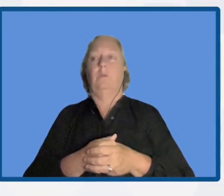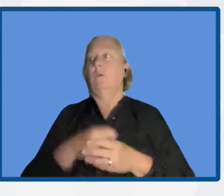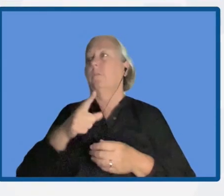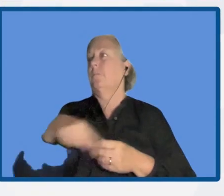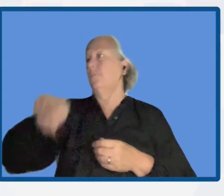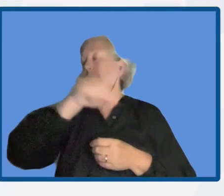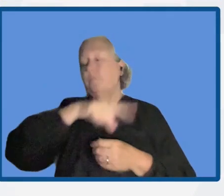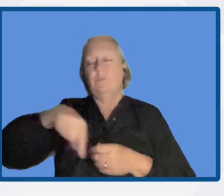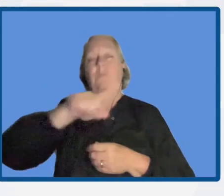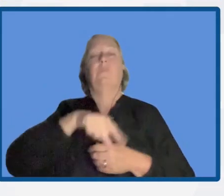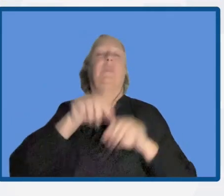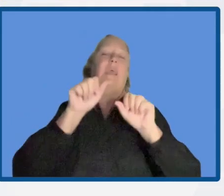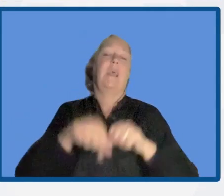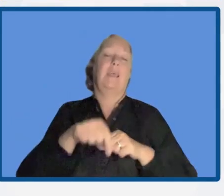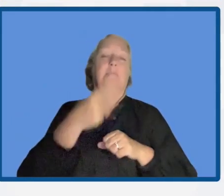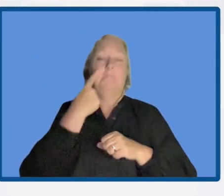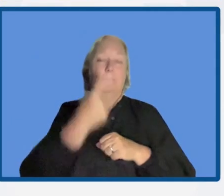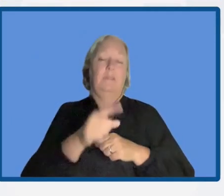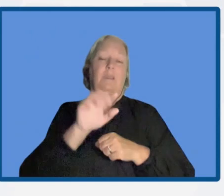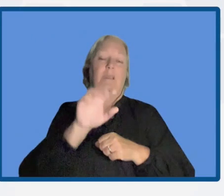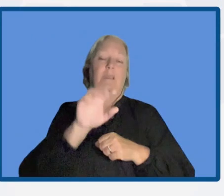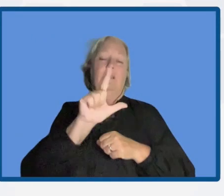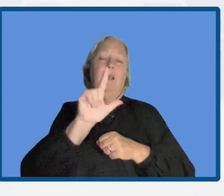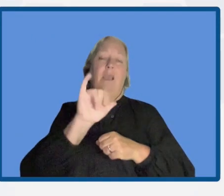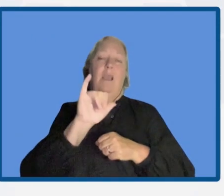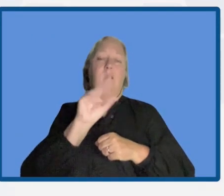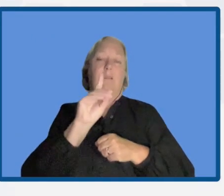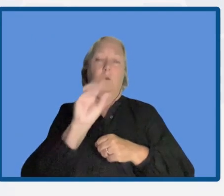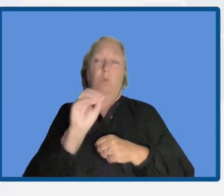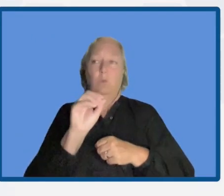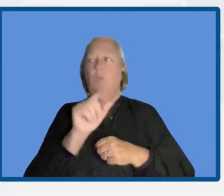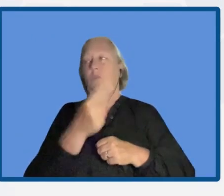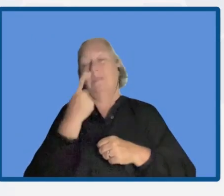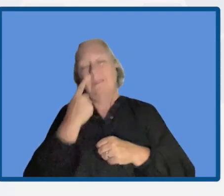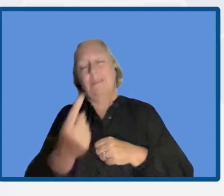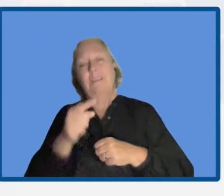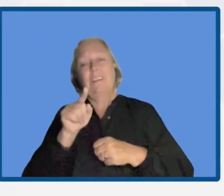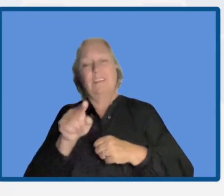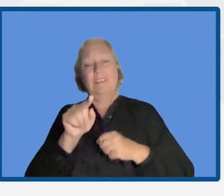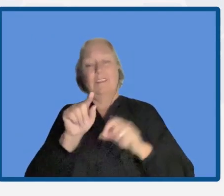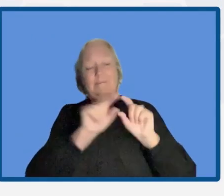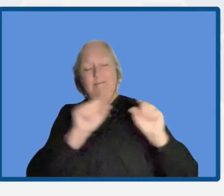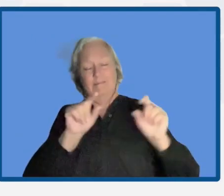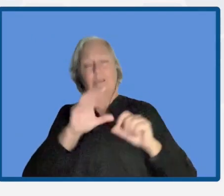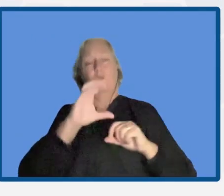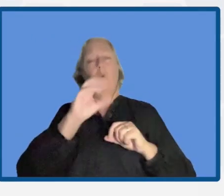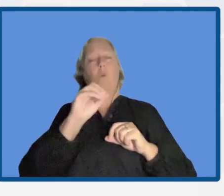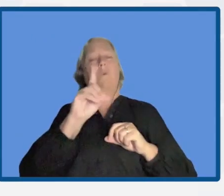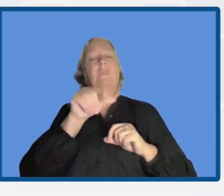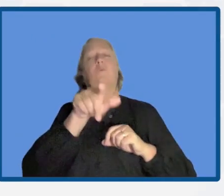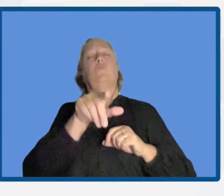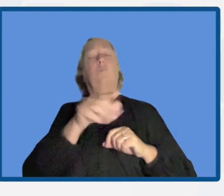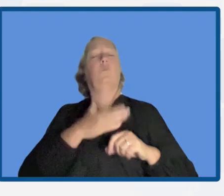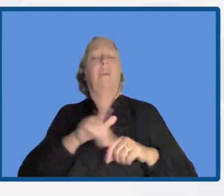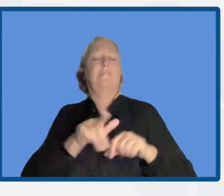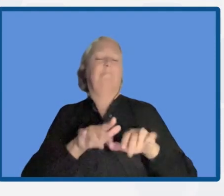go to Slido by entering this code that you can see on the screen to write your questions. And